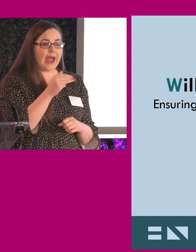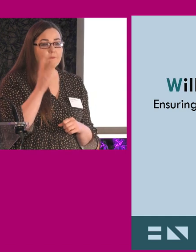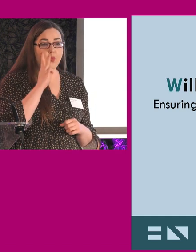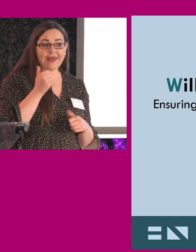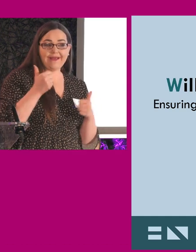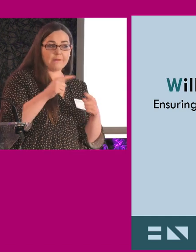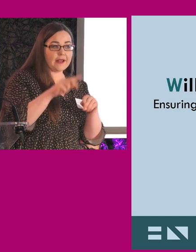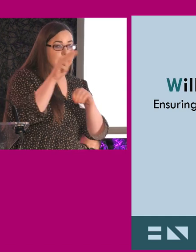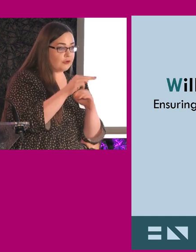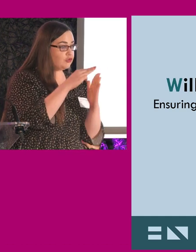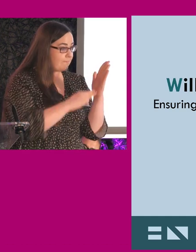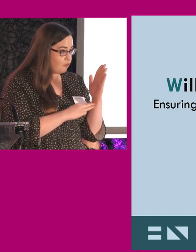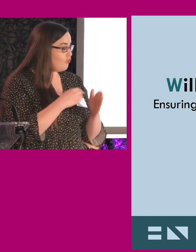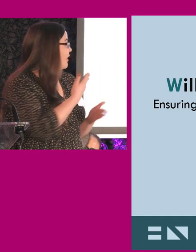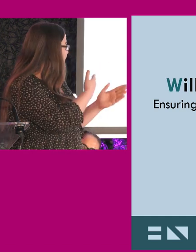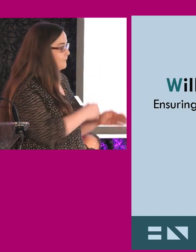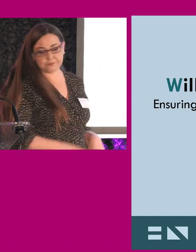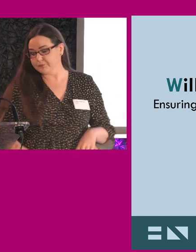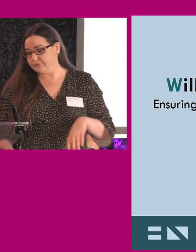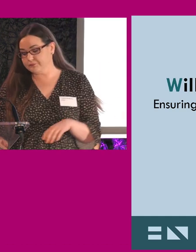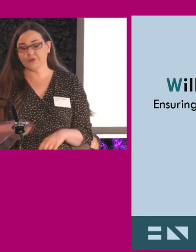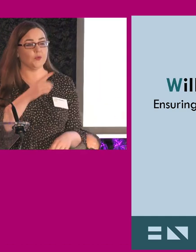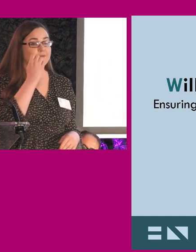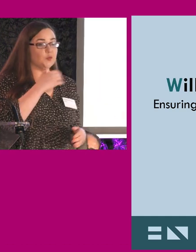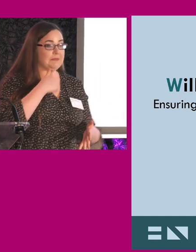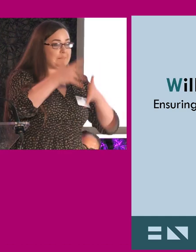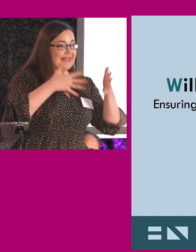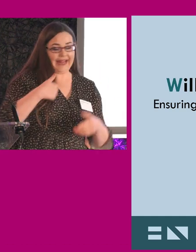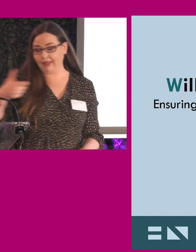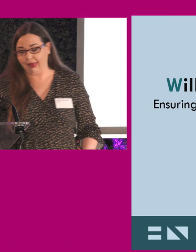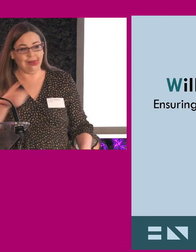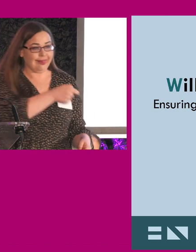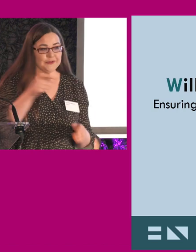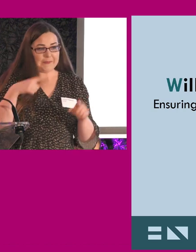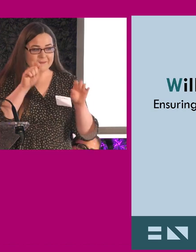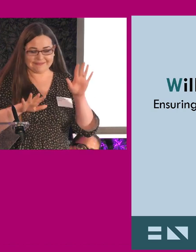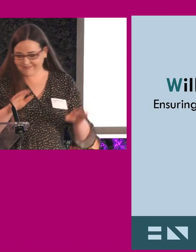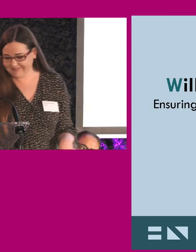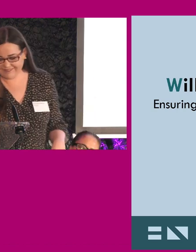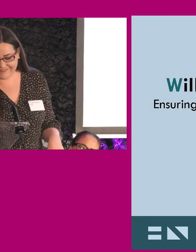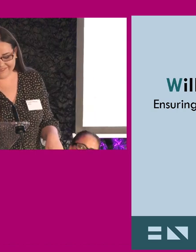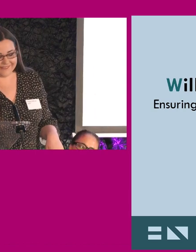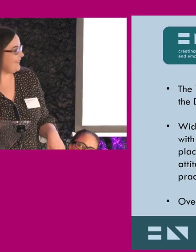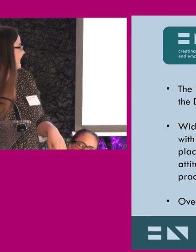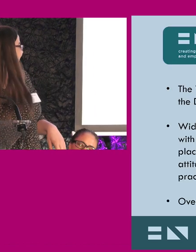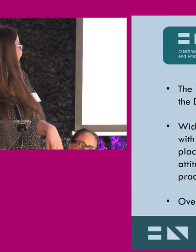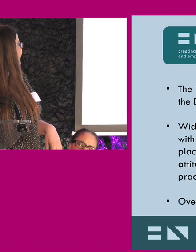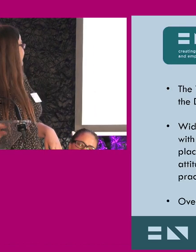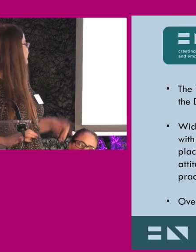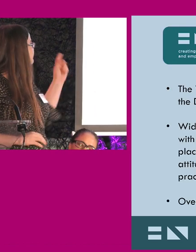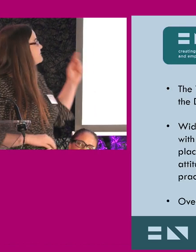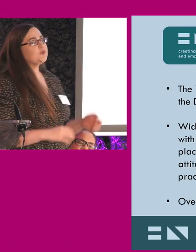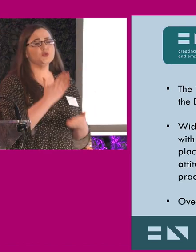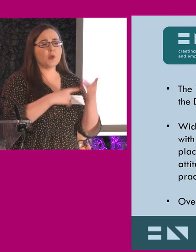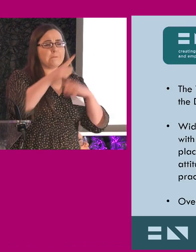organization. And we have the willing and able and mentoring program to talk about today. And I am signing obviously. So I'll be going between the clicker and